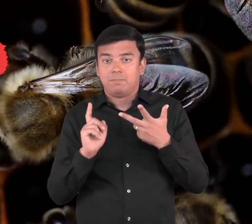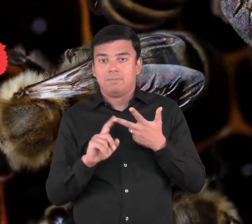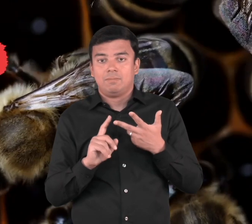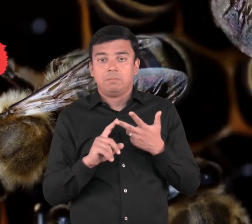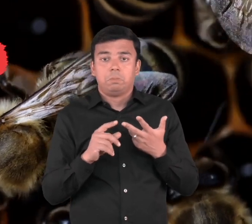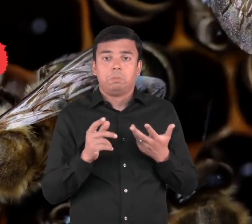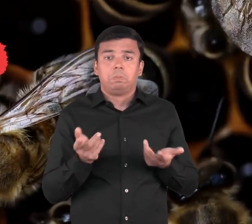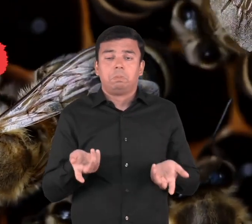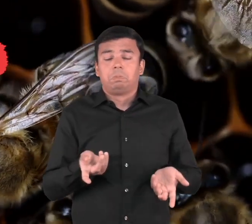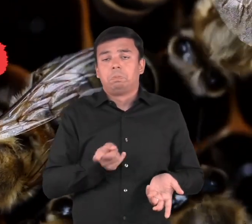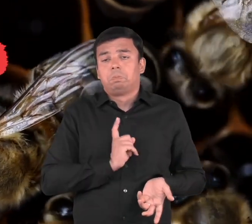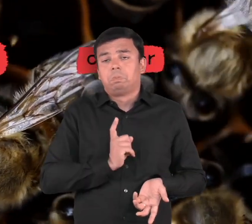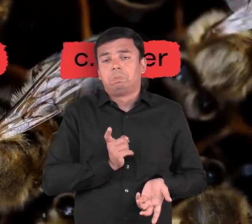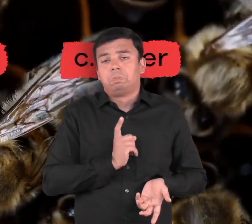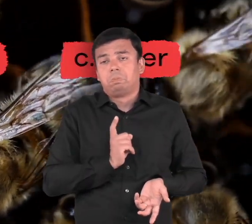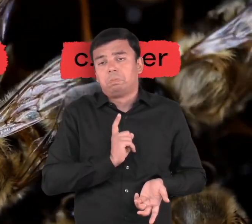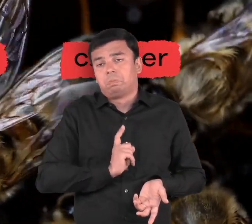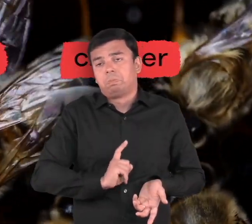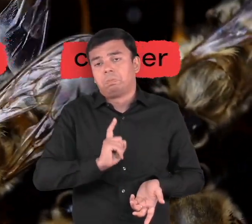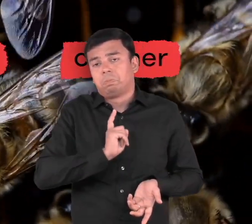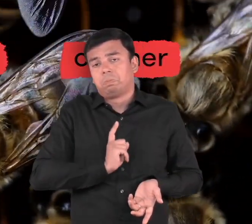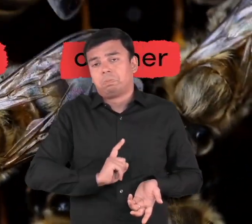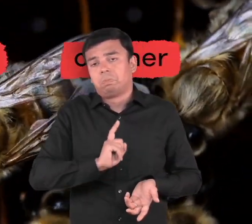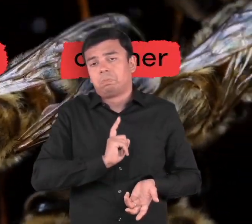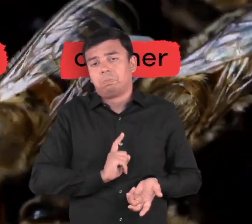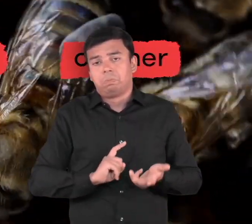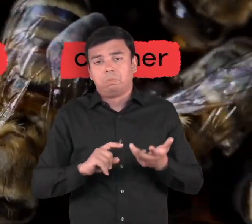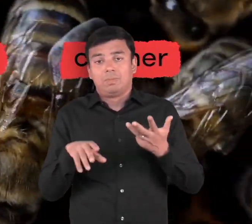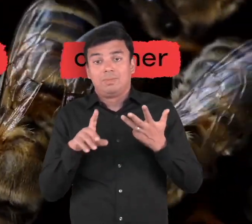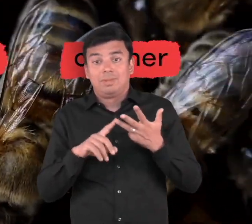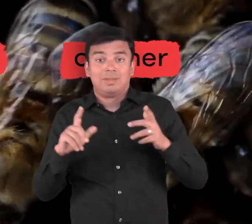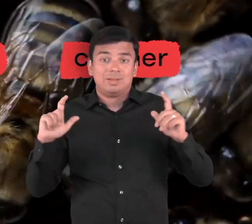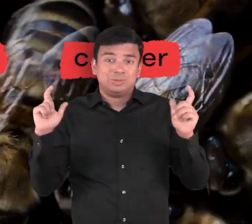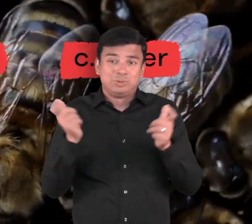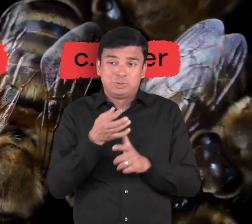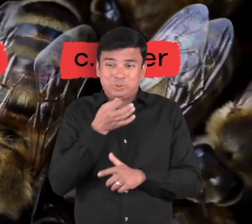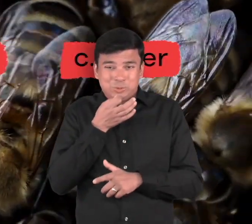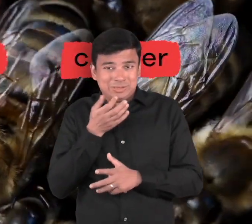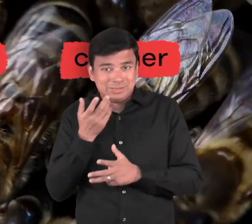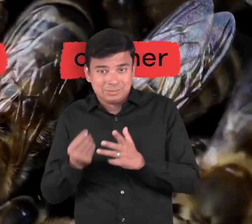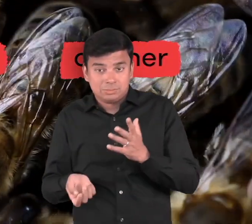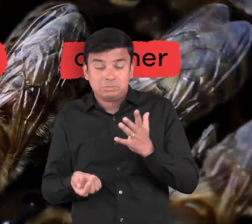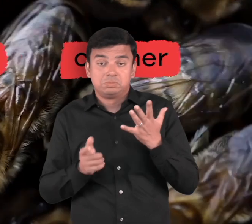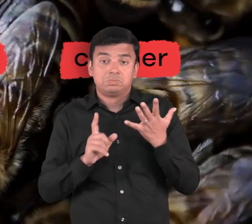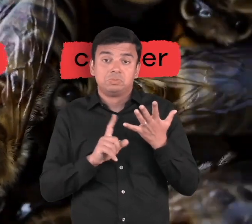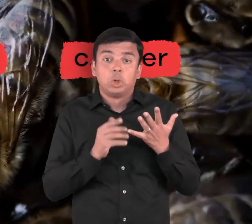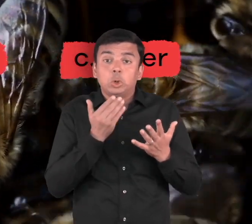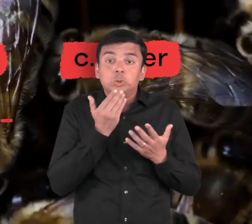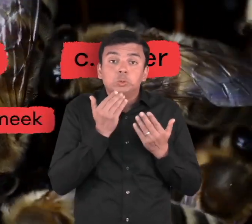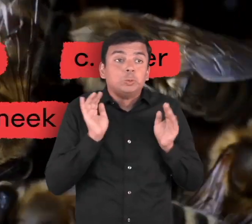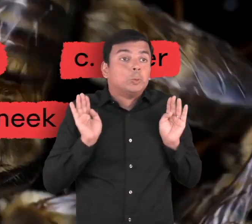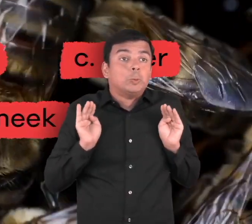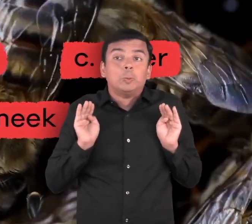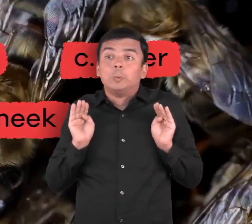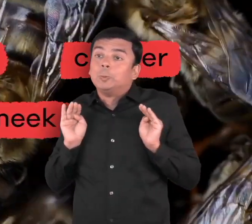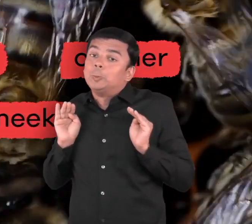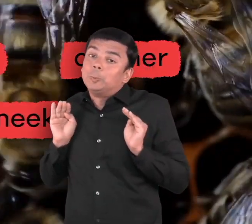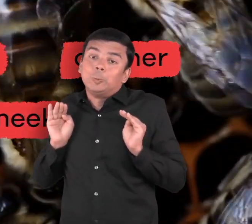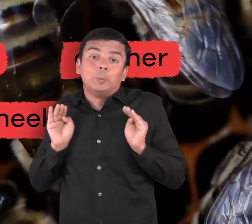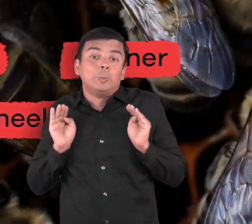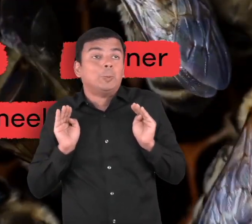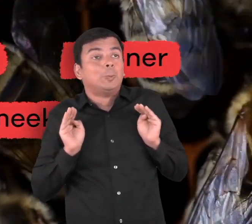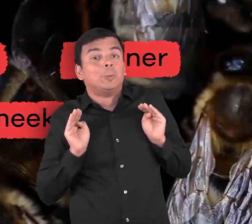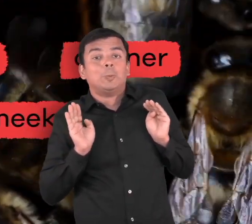Hardworking C. Loner D. Endangered E.